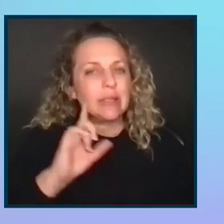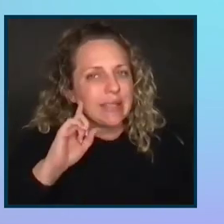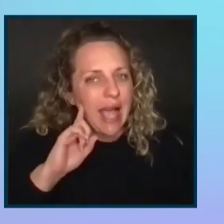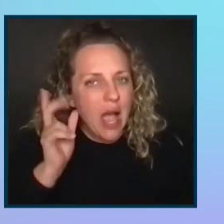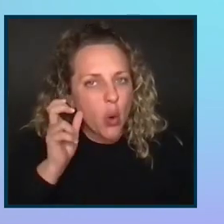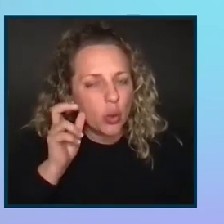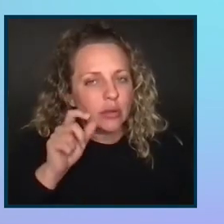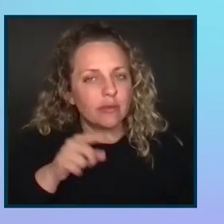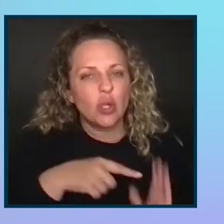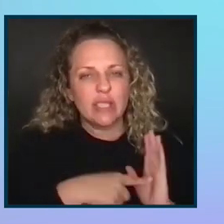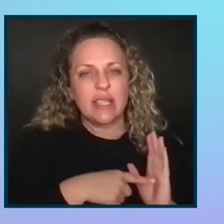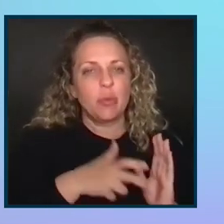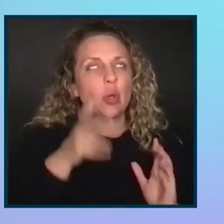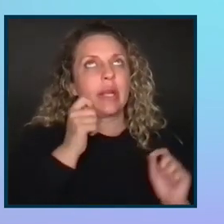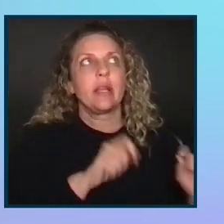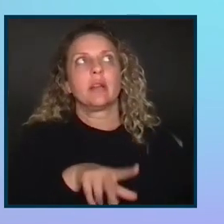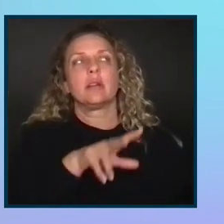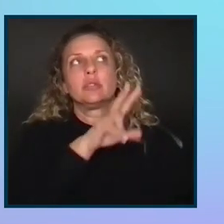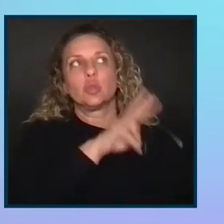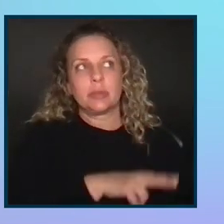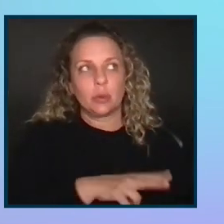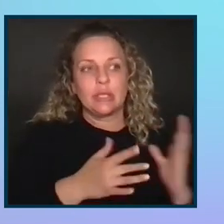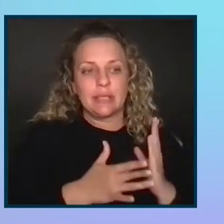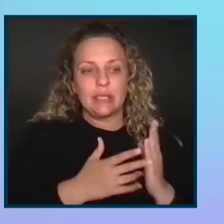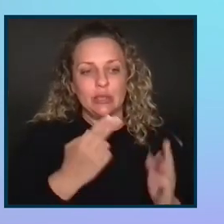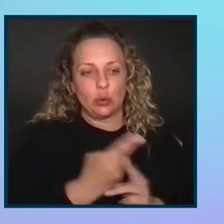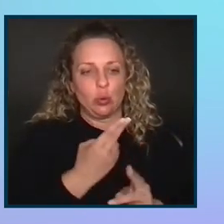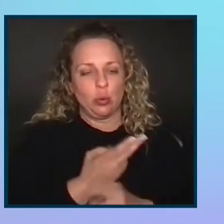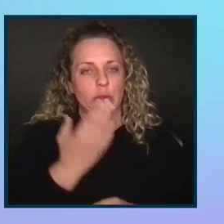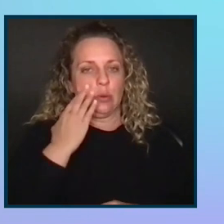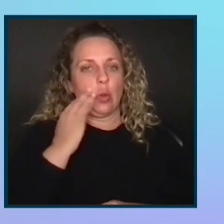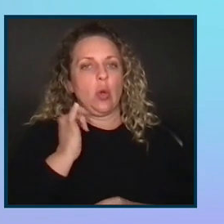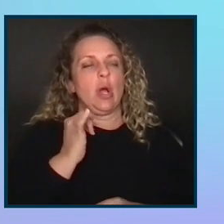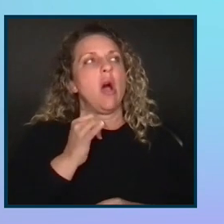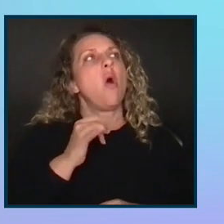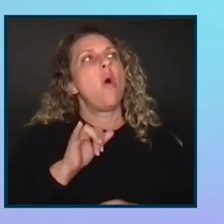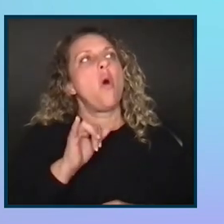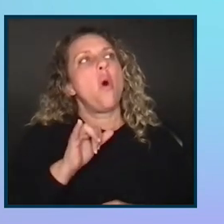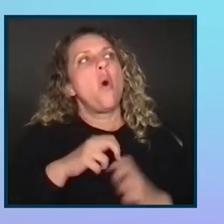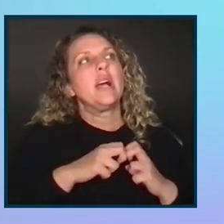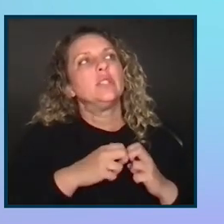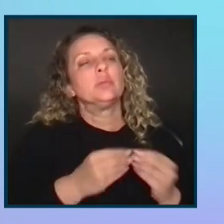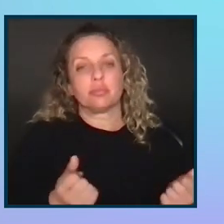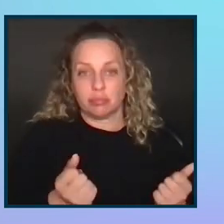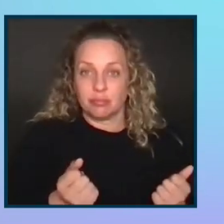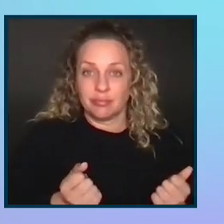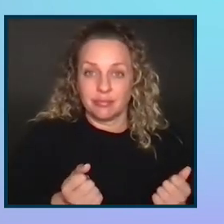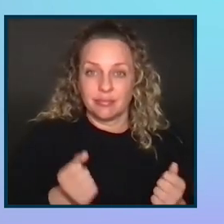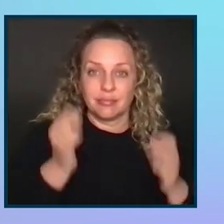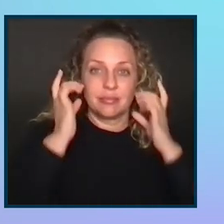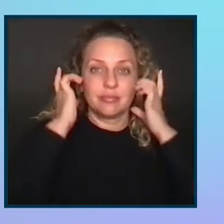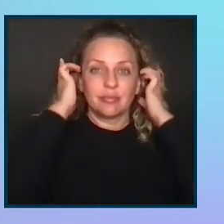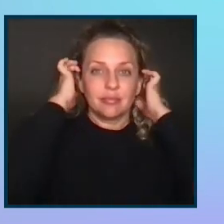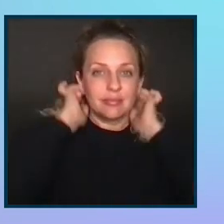you can hear like the screen reader or the technology they are using to kind of surface those issues. But I think as long as you